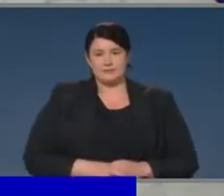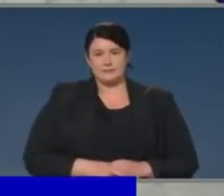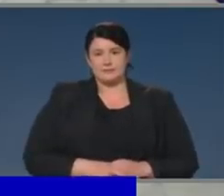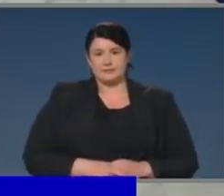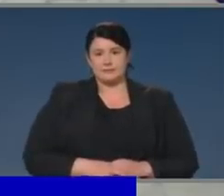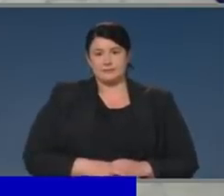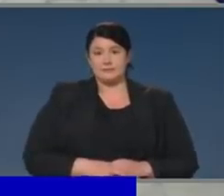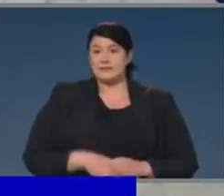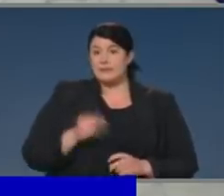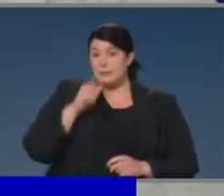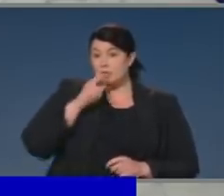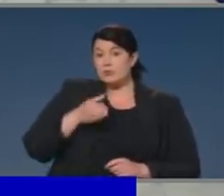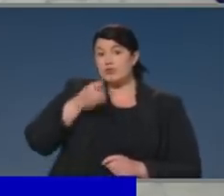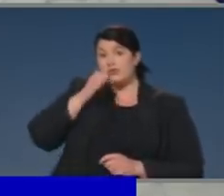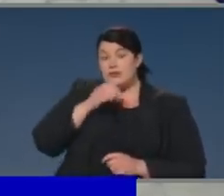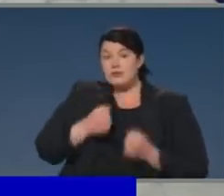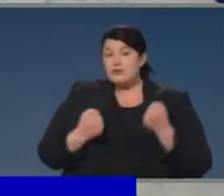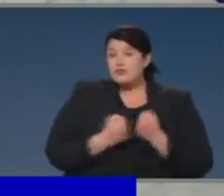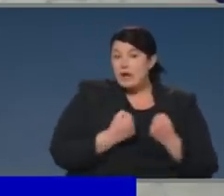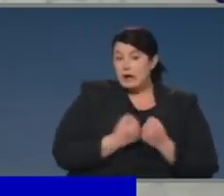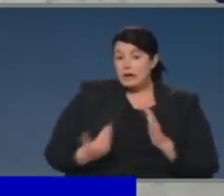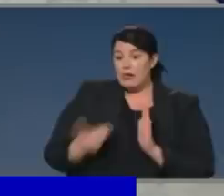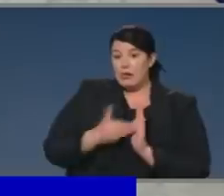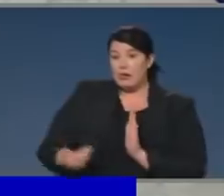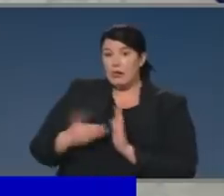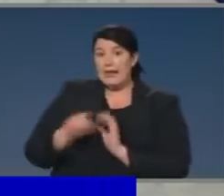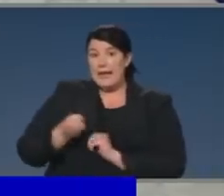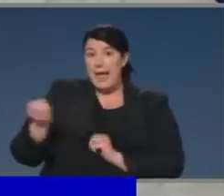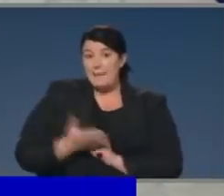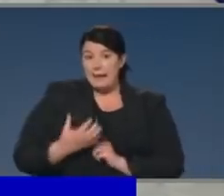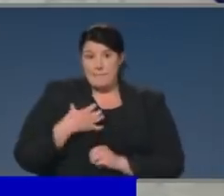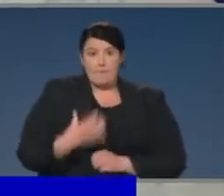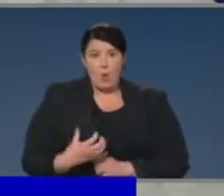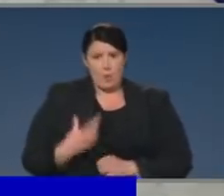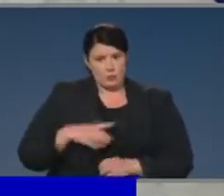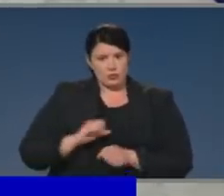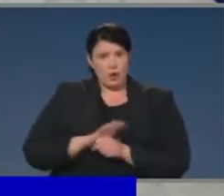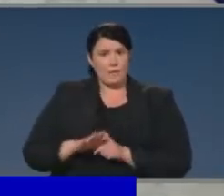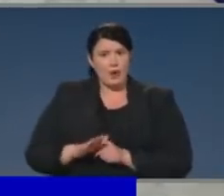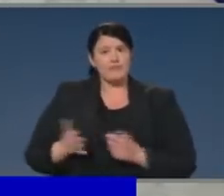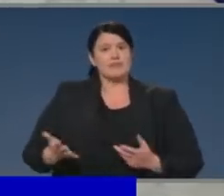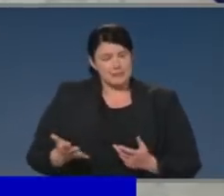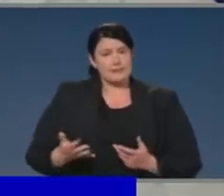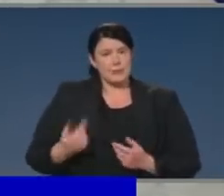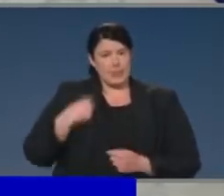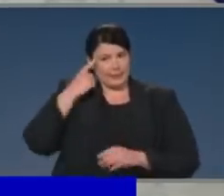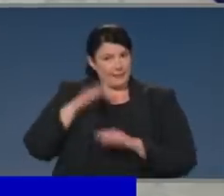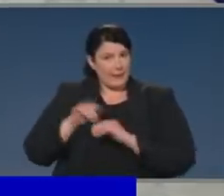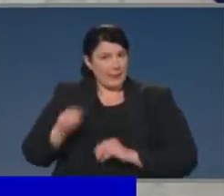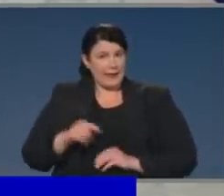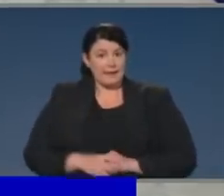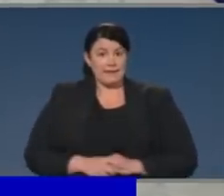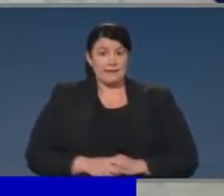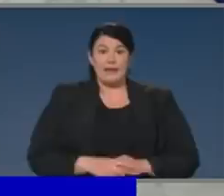with substance use, and substance abuse, gambling. We must, and we will, deal with the issues around